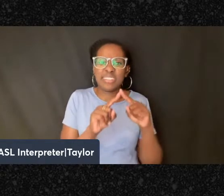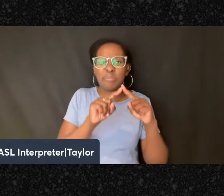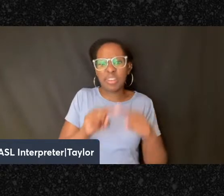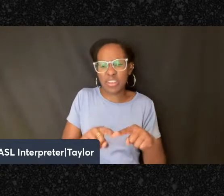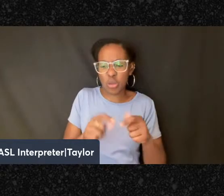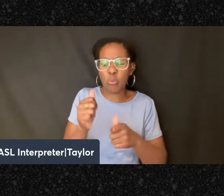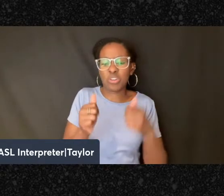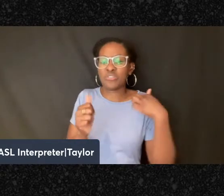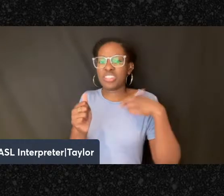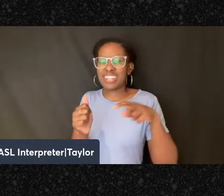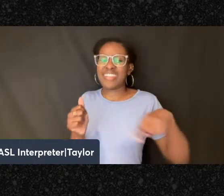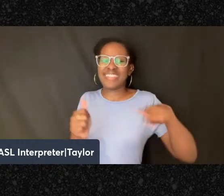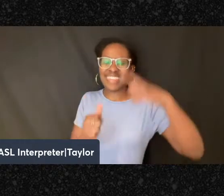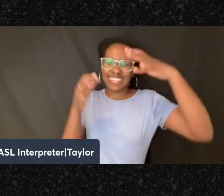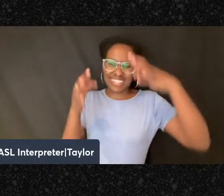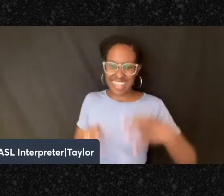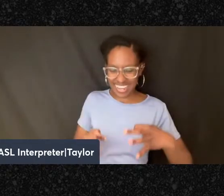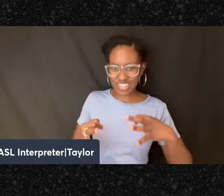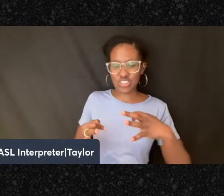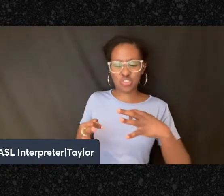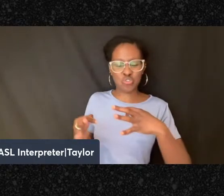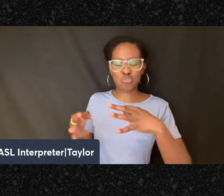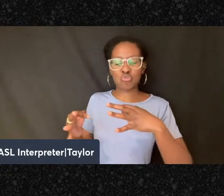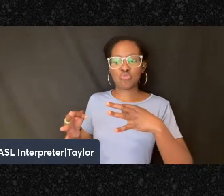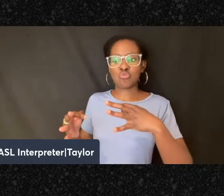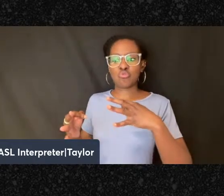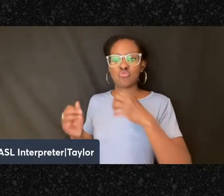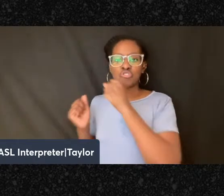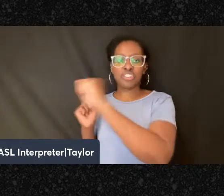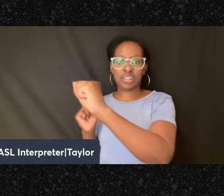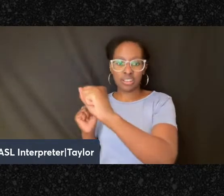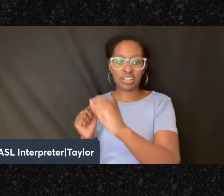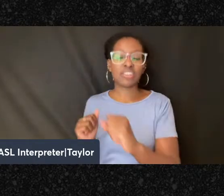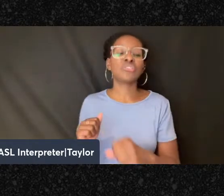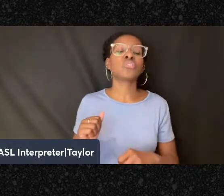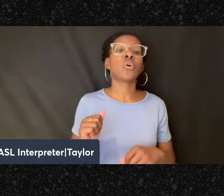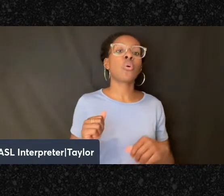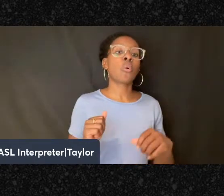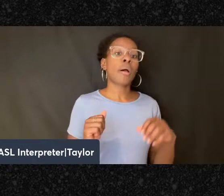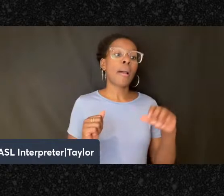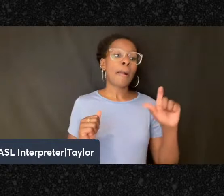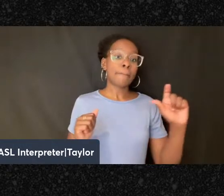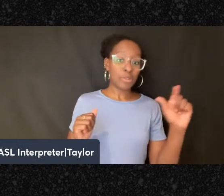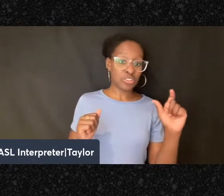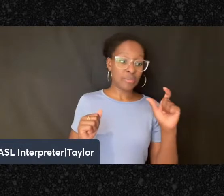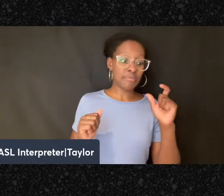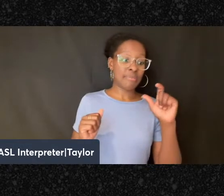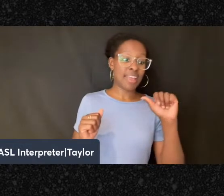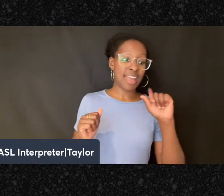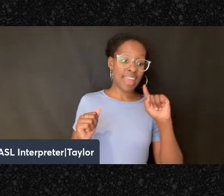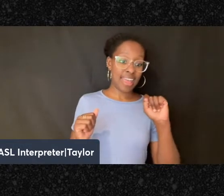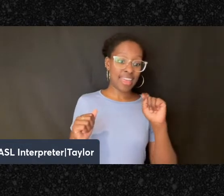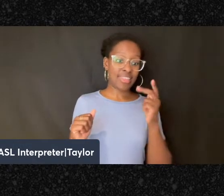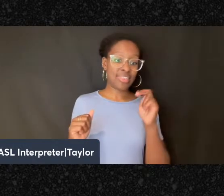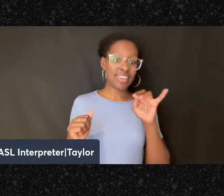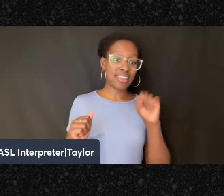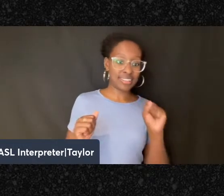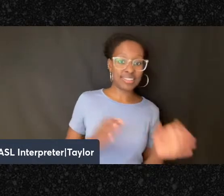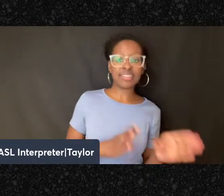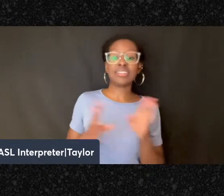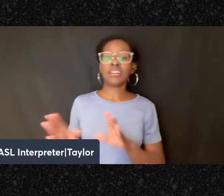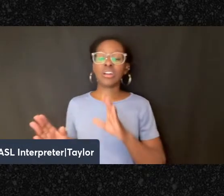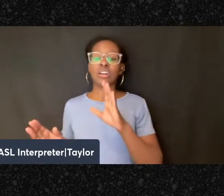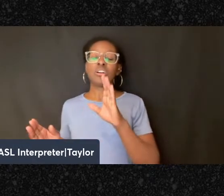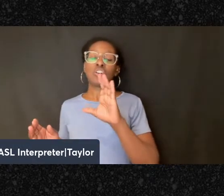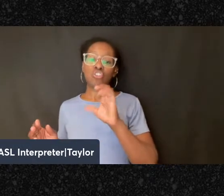reject. So Muslim atheists and Christian atheists and Jewish atheists are all rejecting something different,